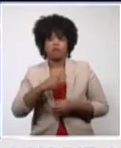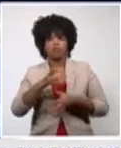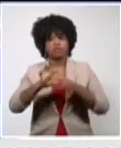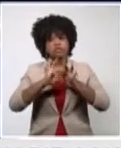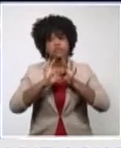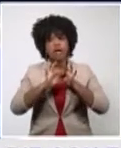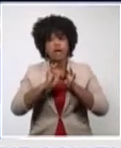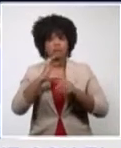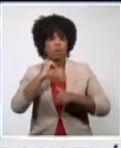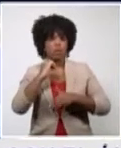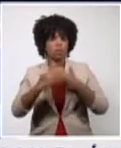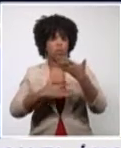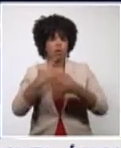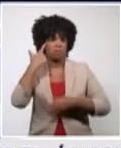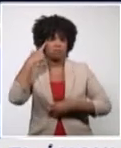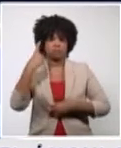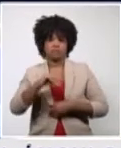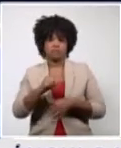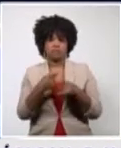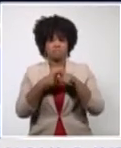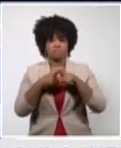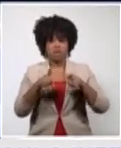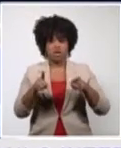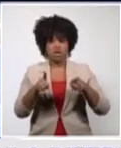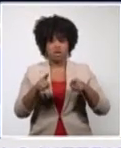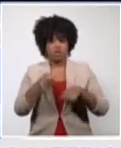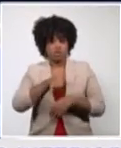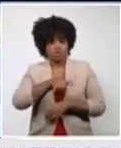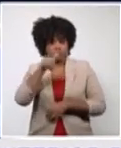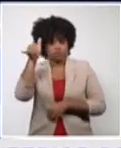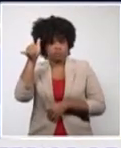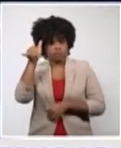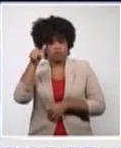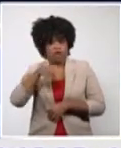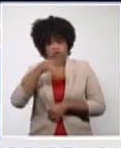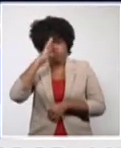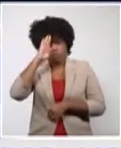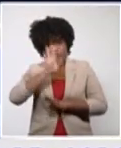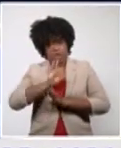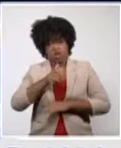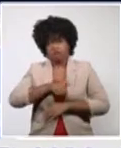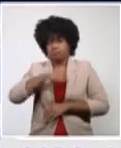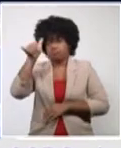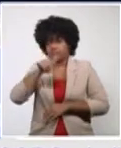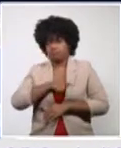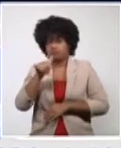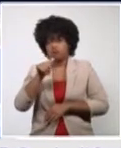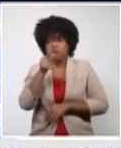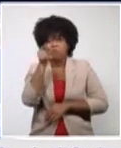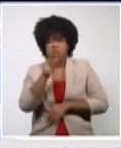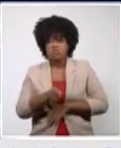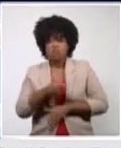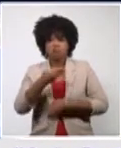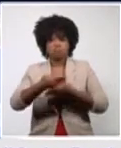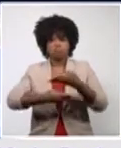an adverse evolution after they left. What we do know is that when they left our country, they